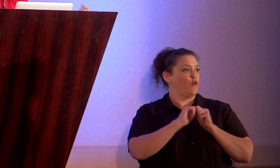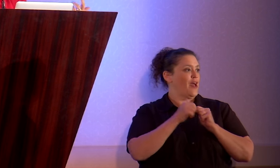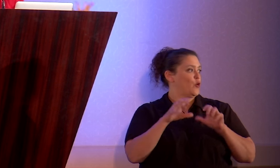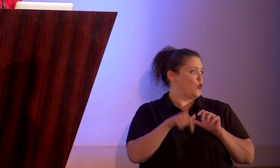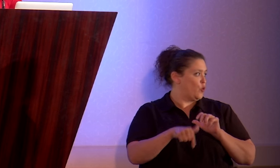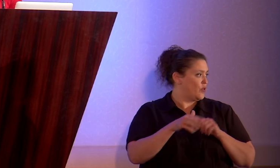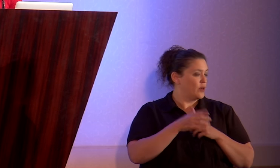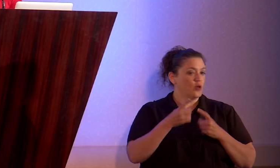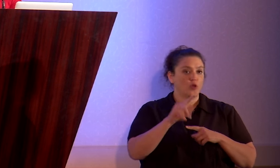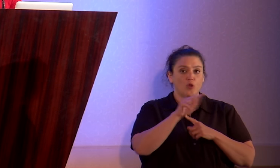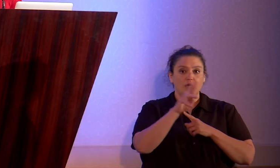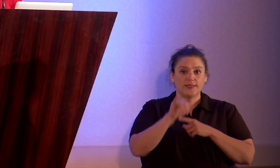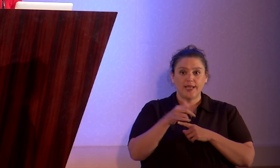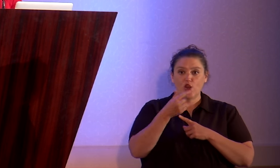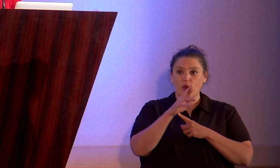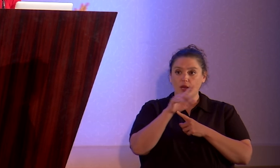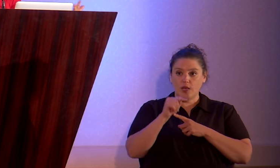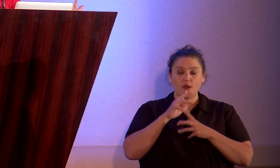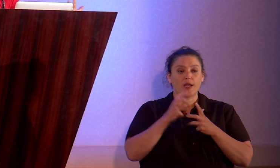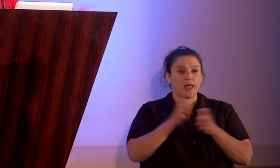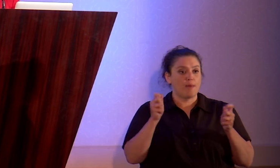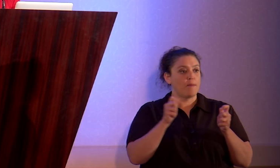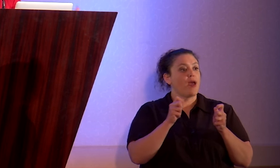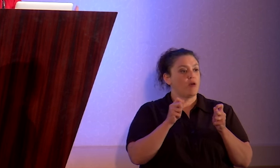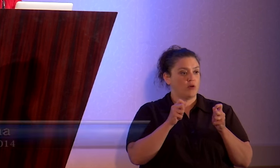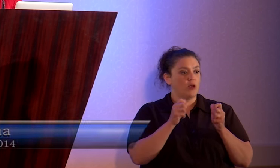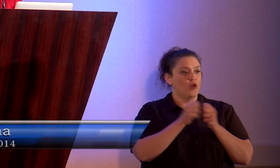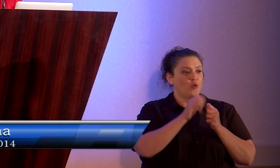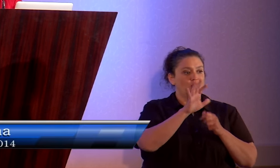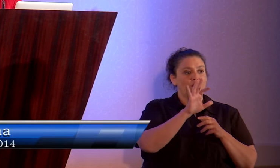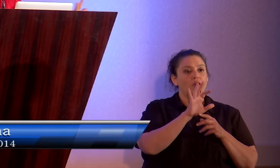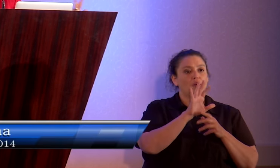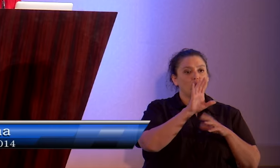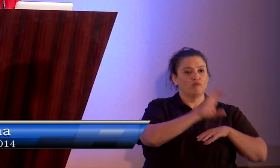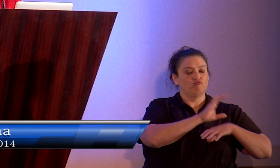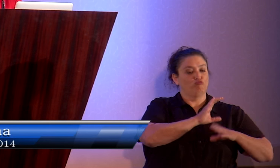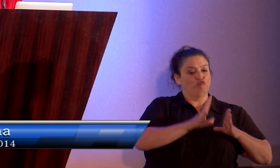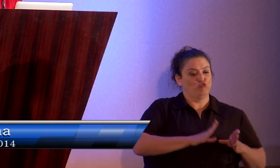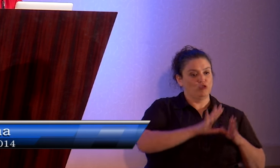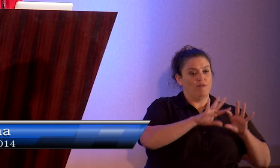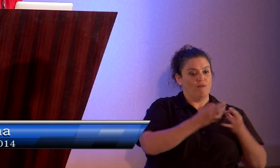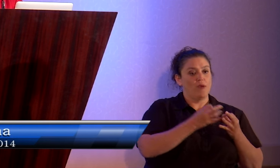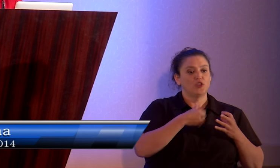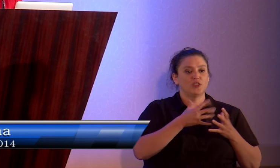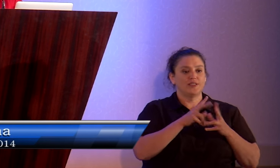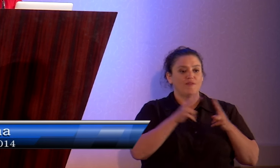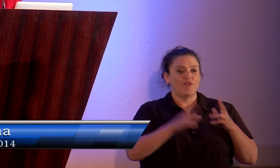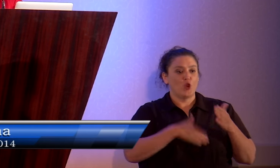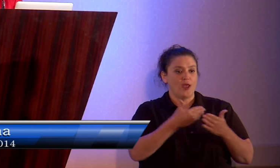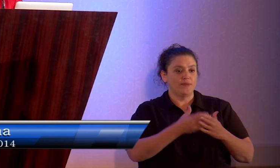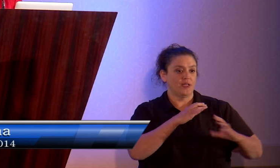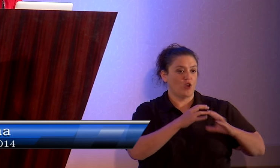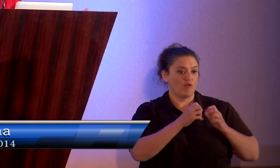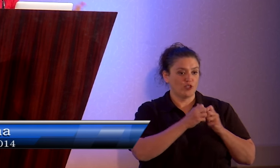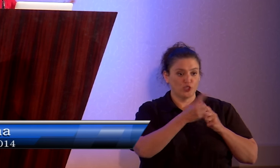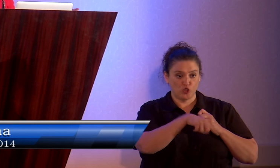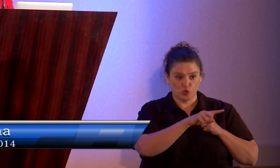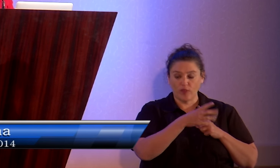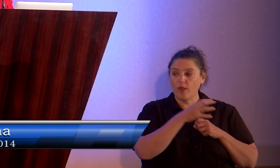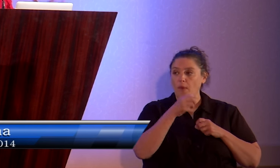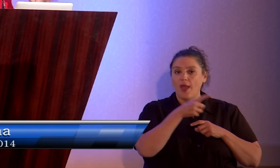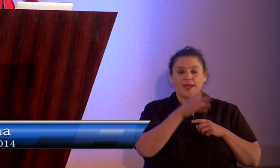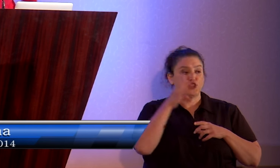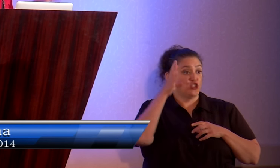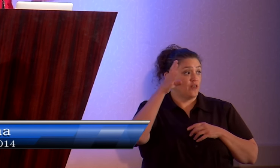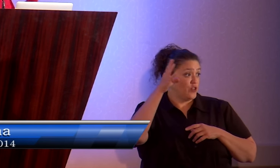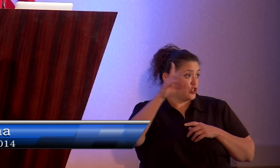When Terry Garrett came out as an atheist to her fundamentalist family, she had some very upsetting conversations with them, and she eventually